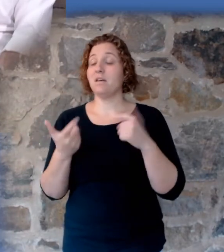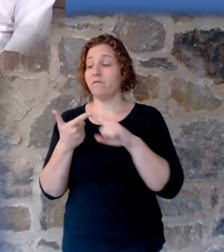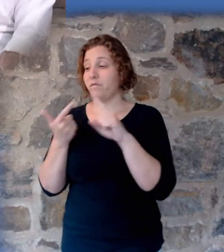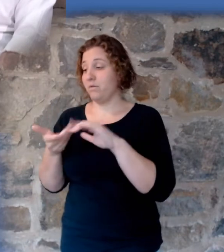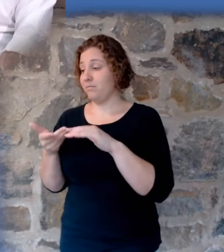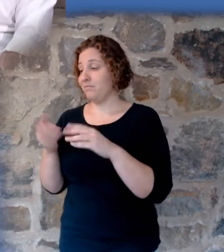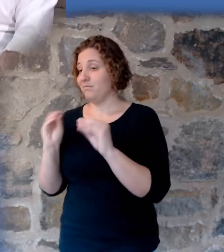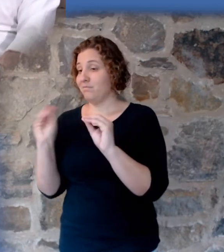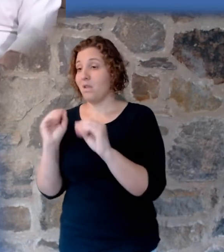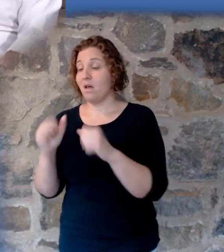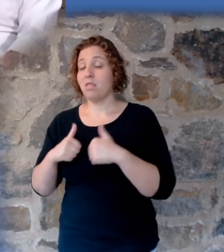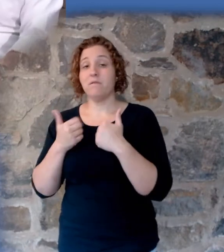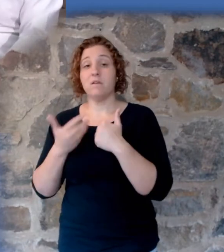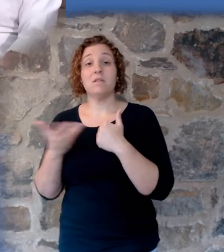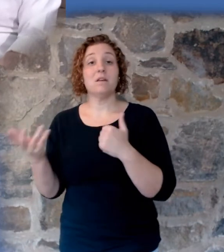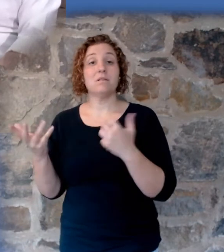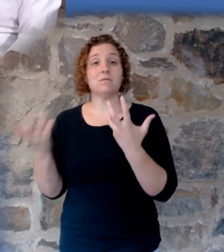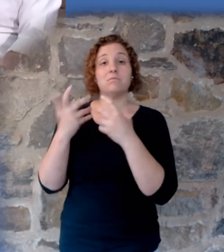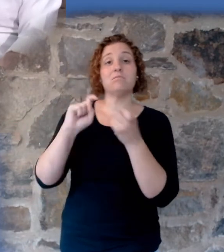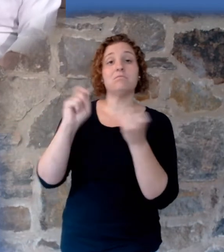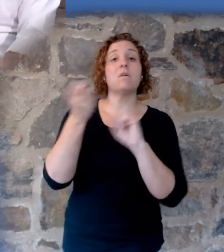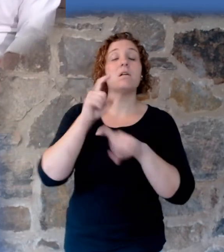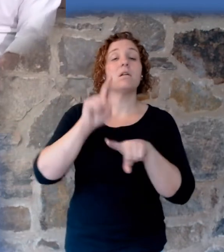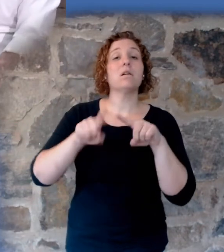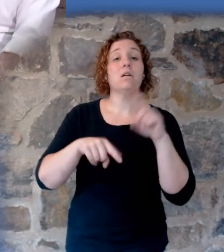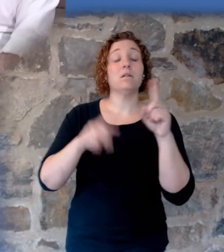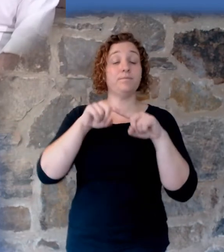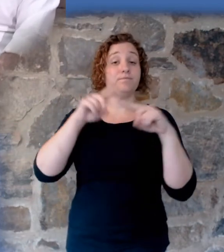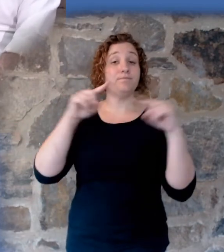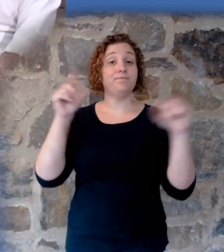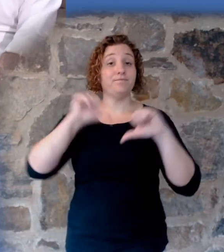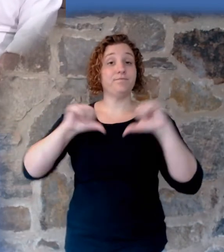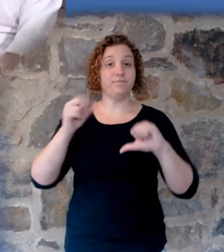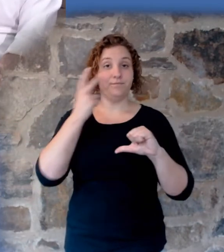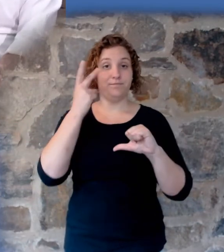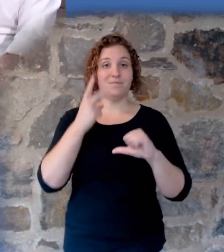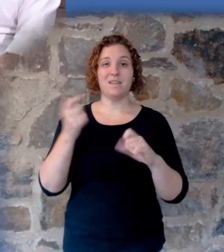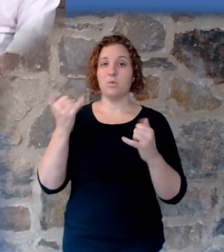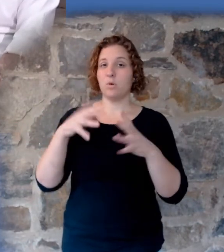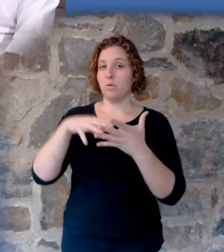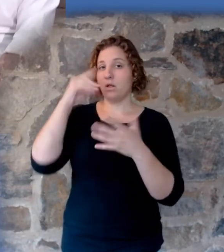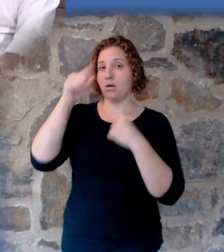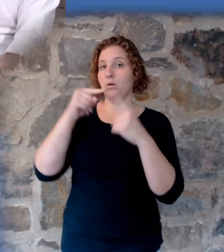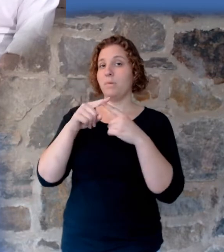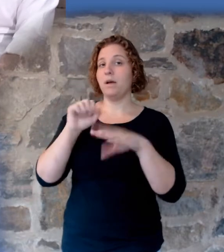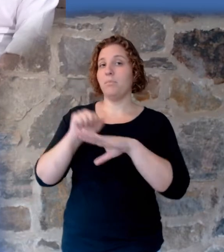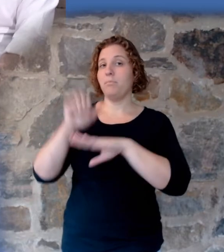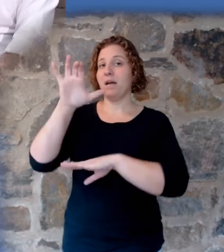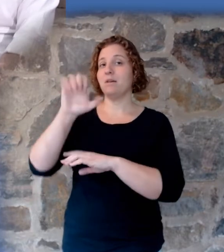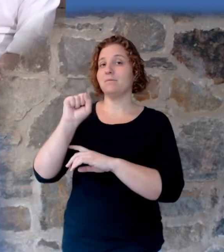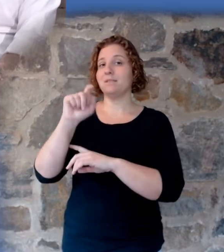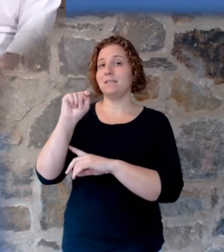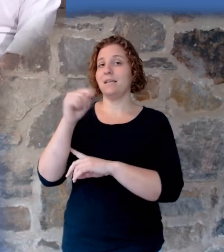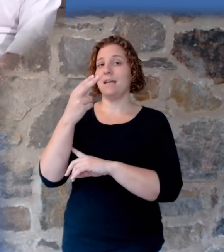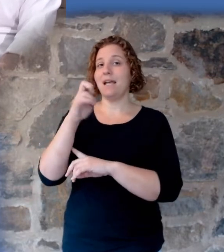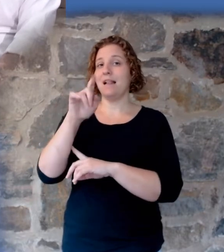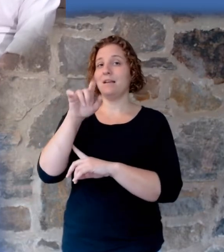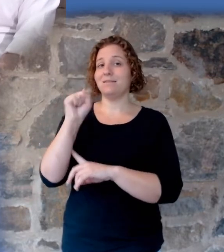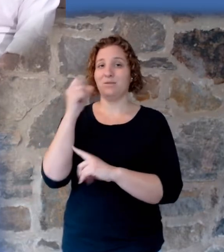different disciplines. Well, let's learn some things about Mount St. Helens. Number one, was pretty small, a little puff compared to Tambora,